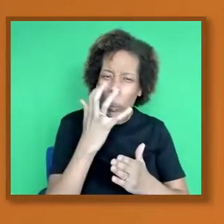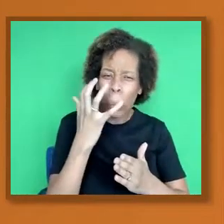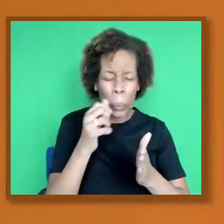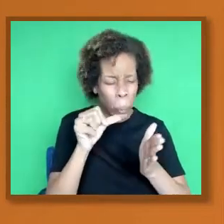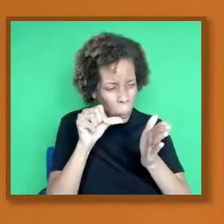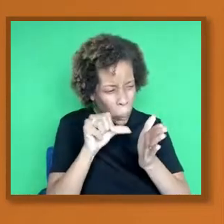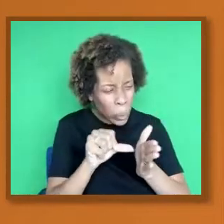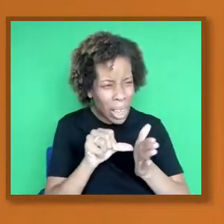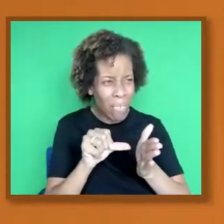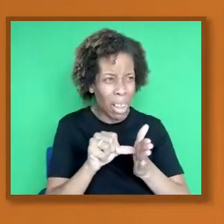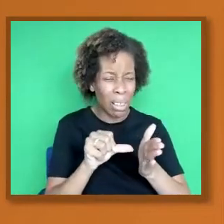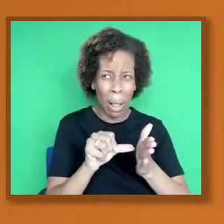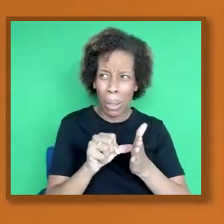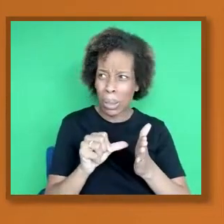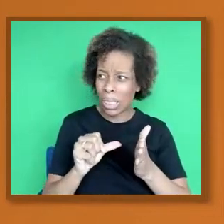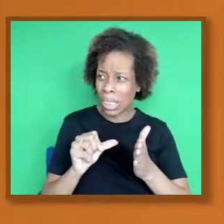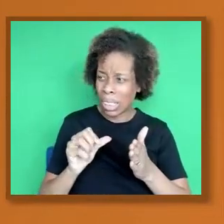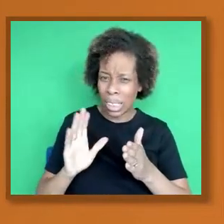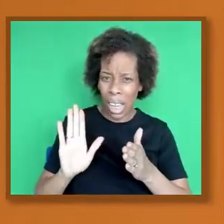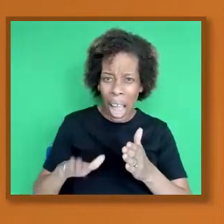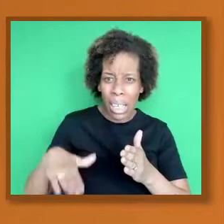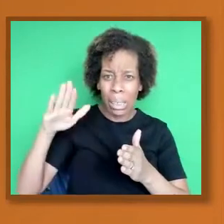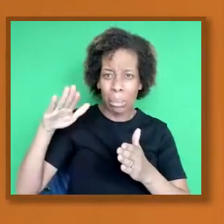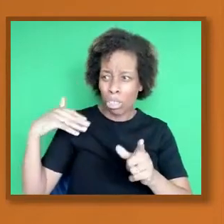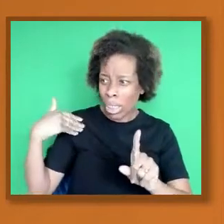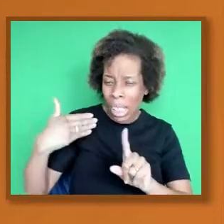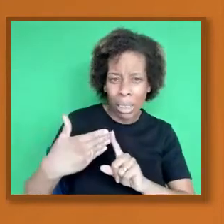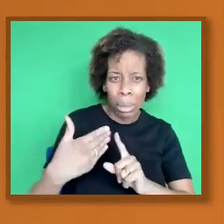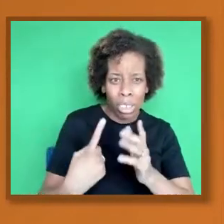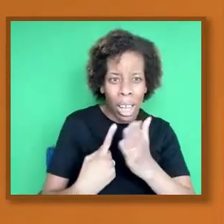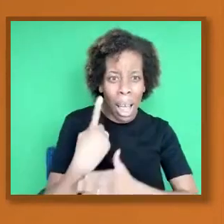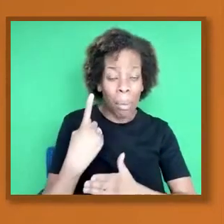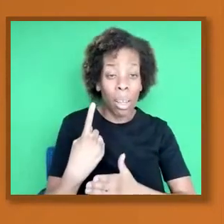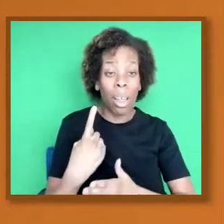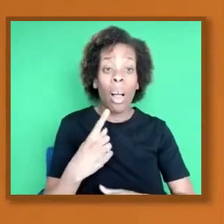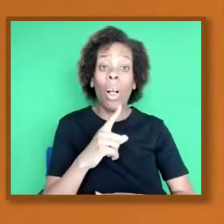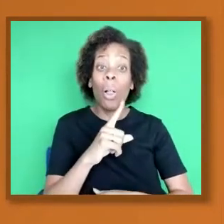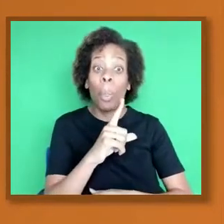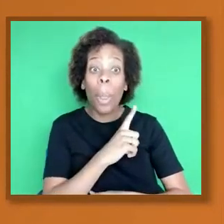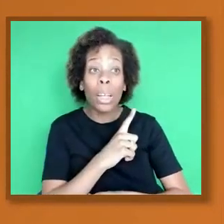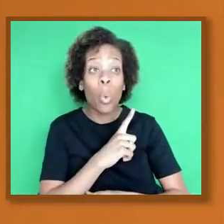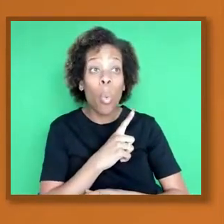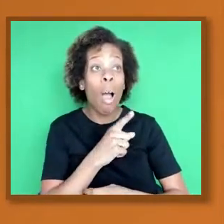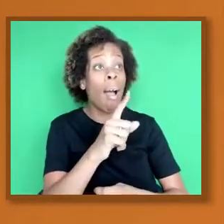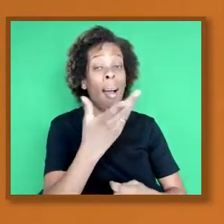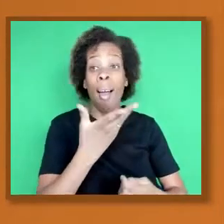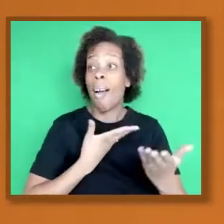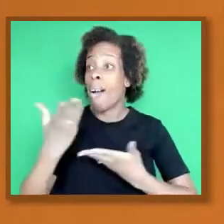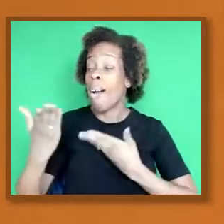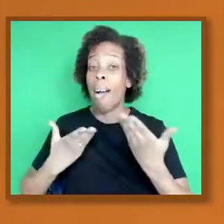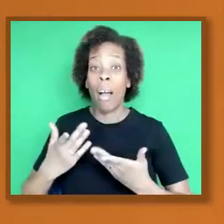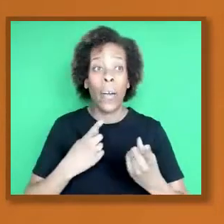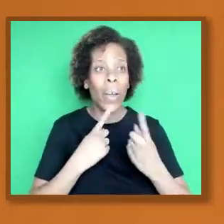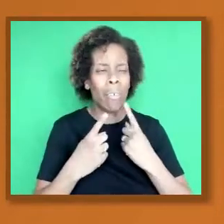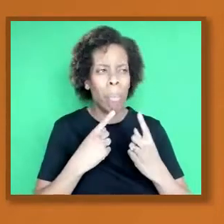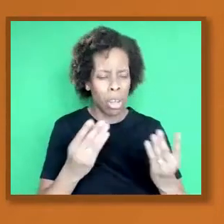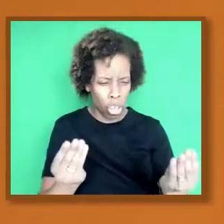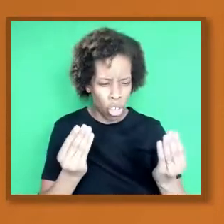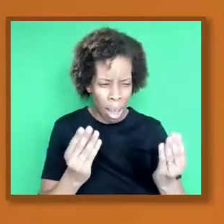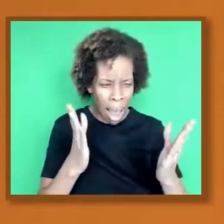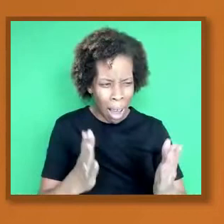the information that they are being provided with. Because our